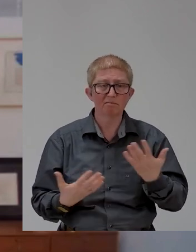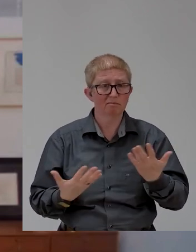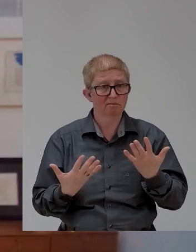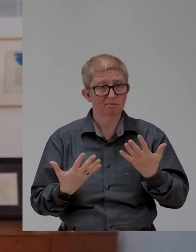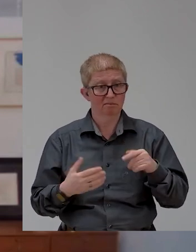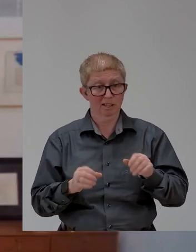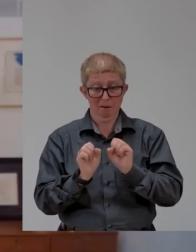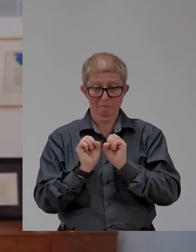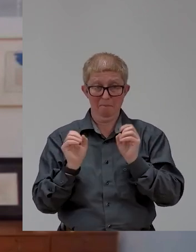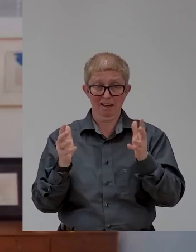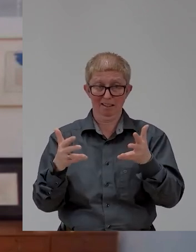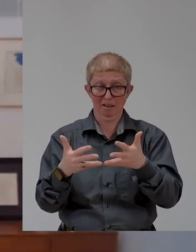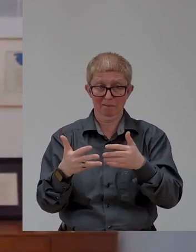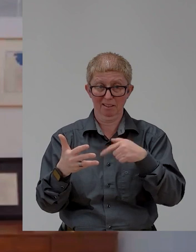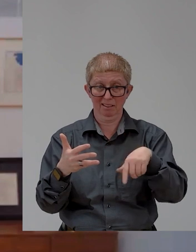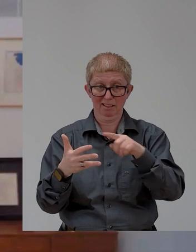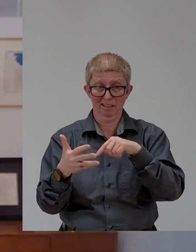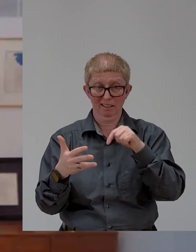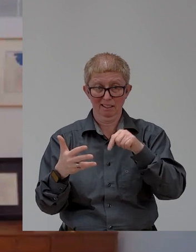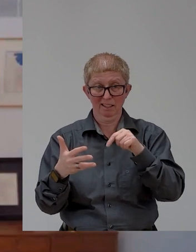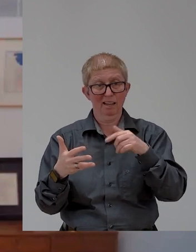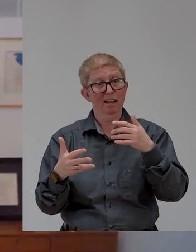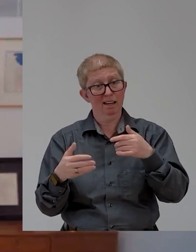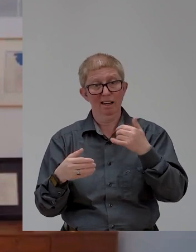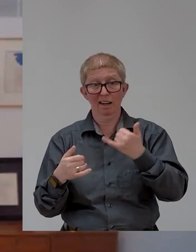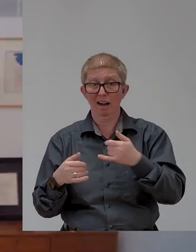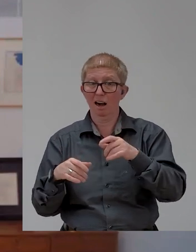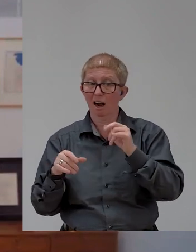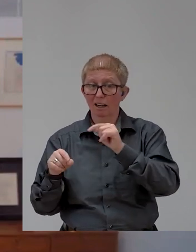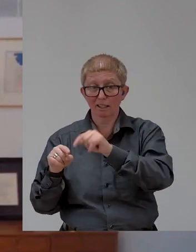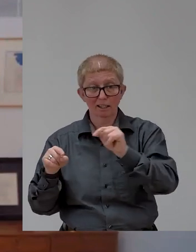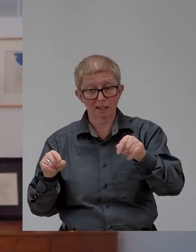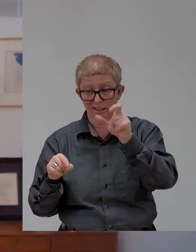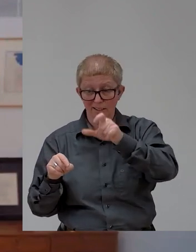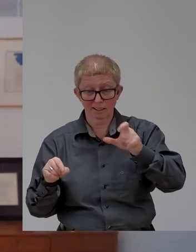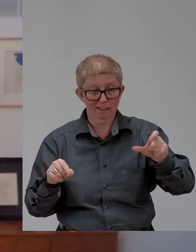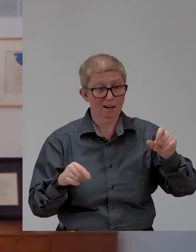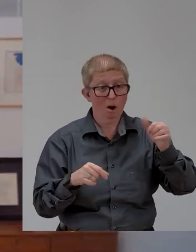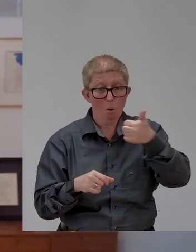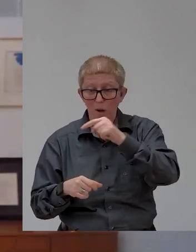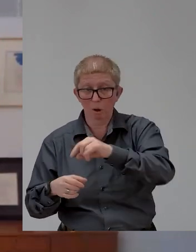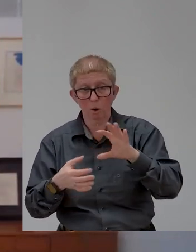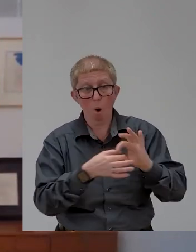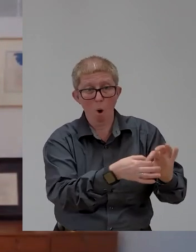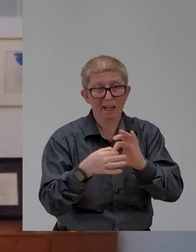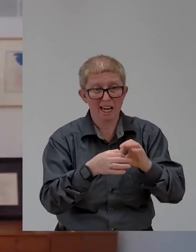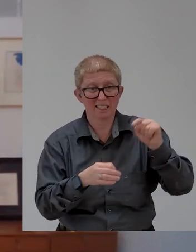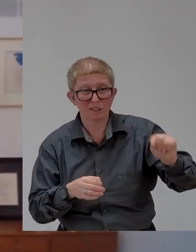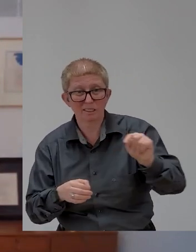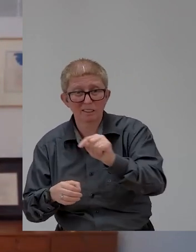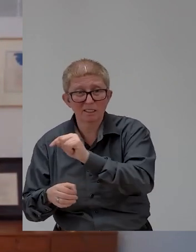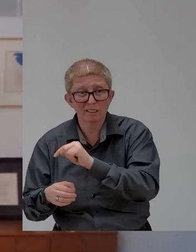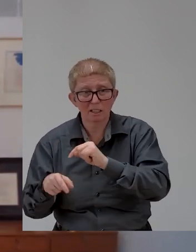organizations, every single one, every one that I interviewed, every organization, they used fast-track